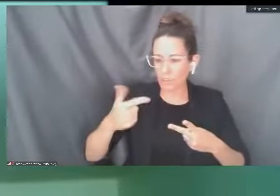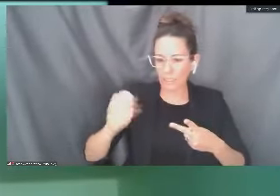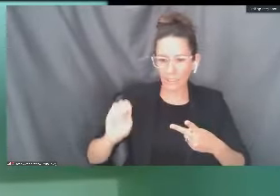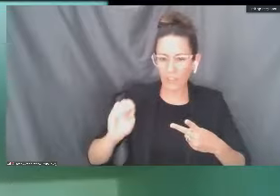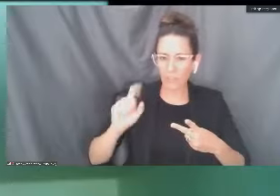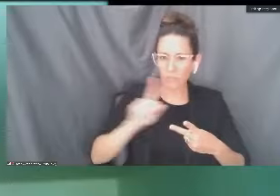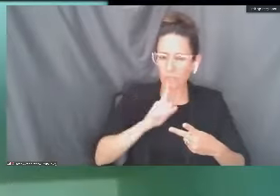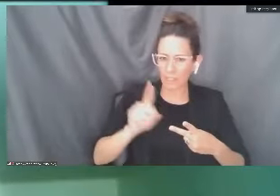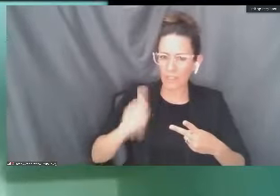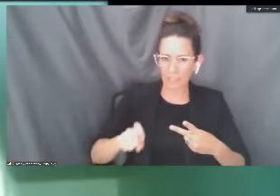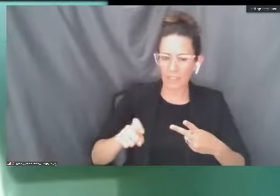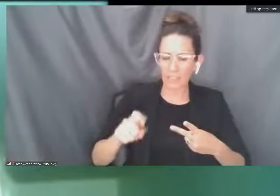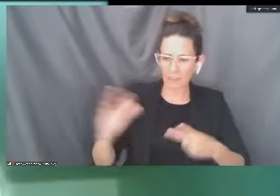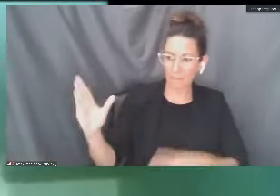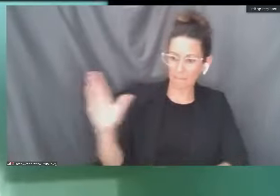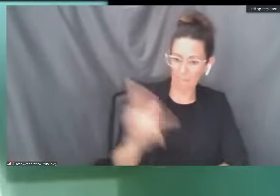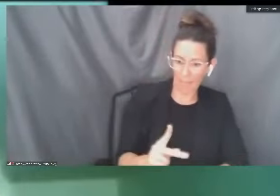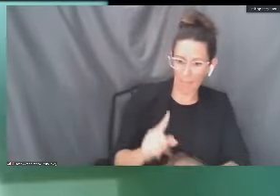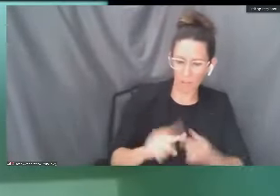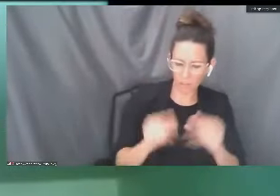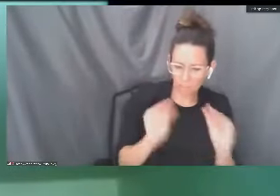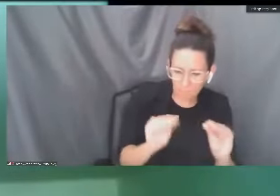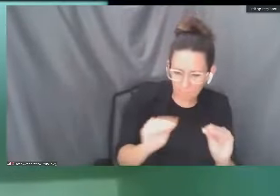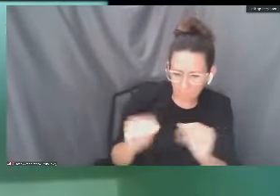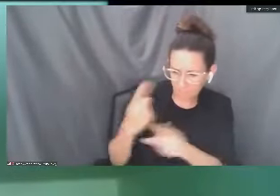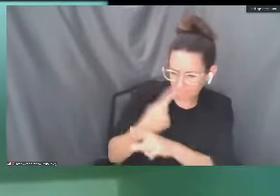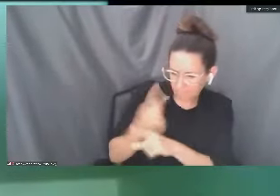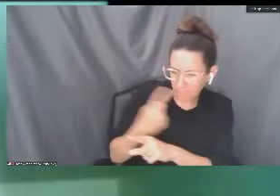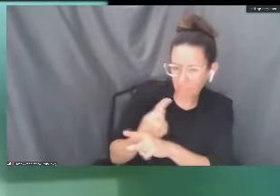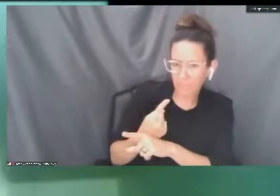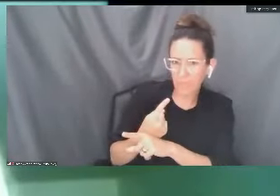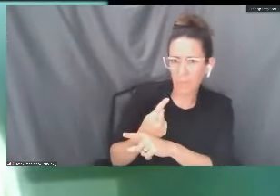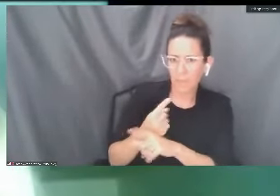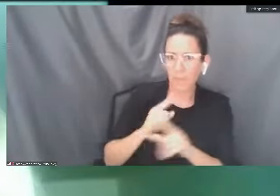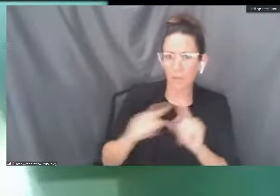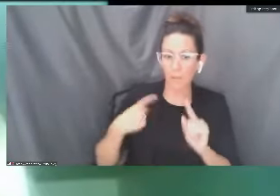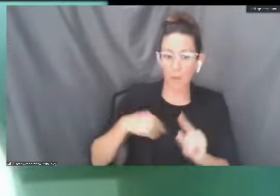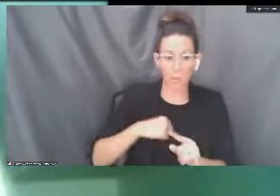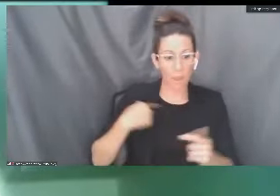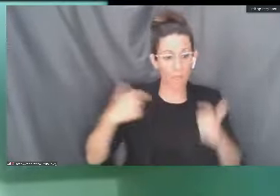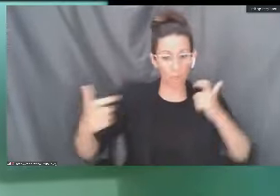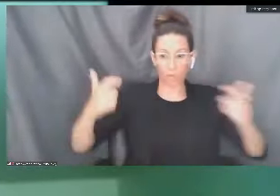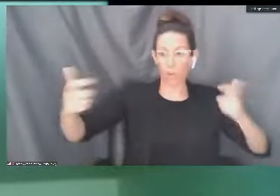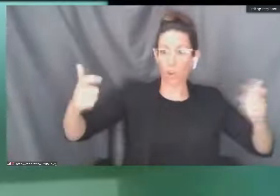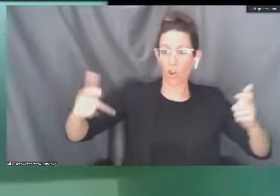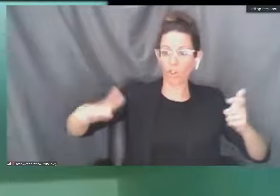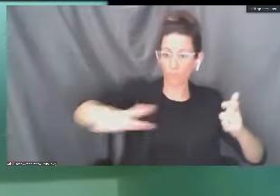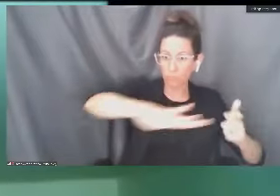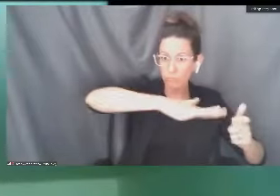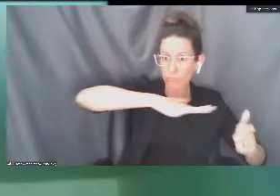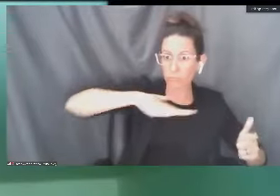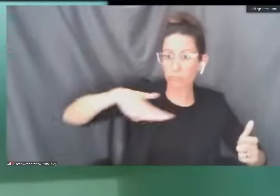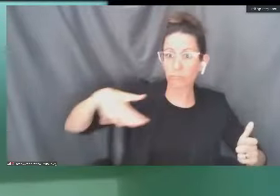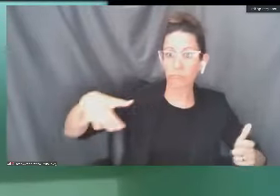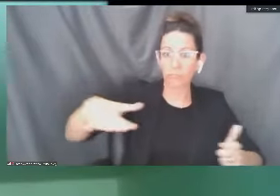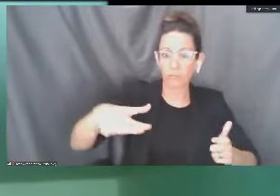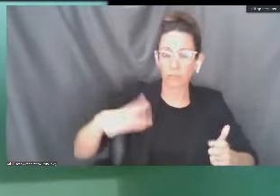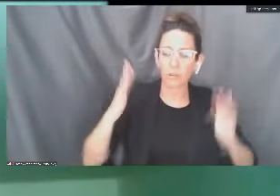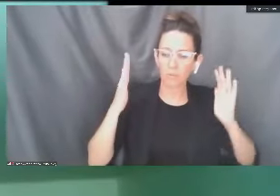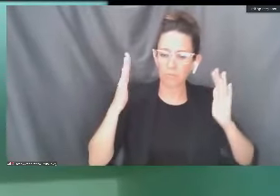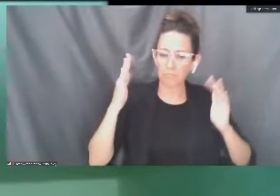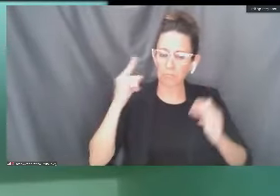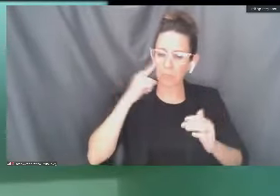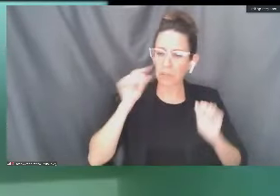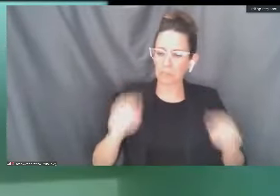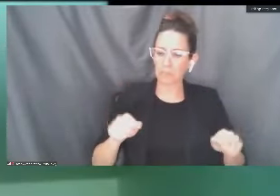why the students really do have to come back and finish those classes, but we have very big spaces in many of these areas and we don't think it will be too big